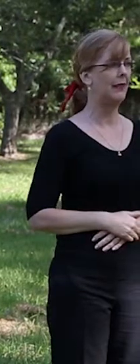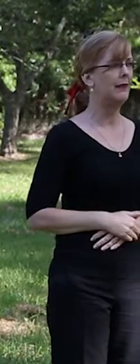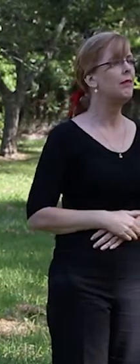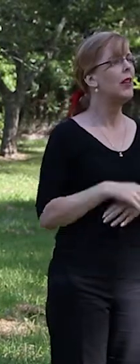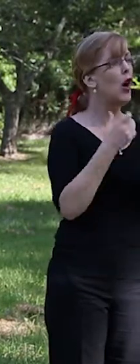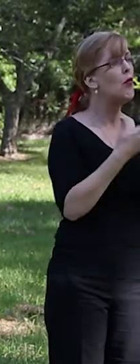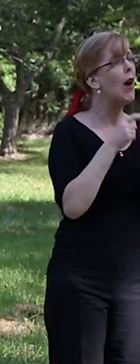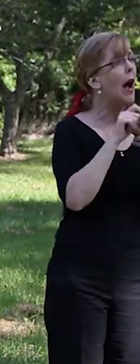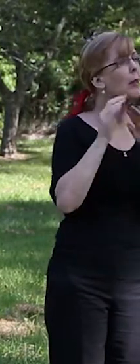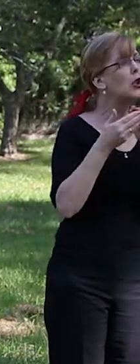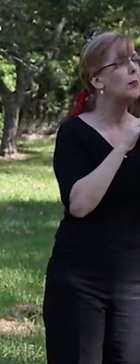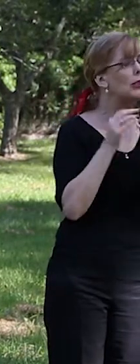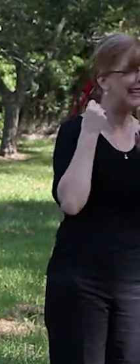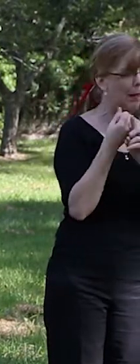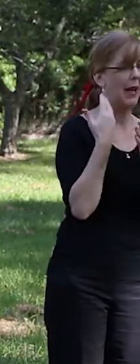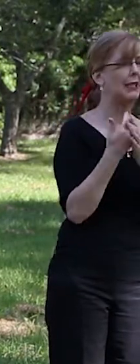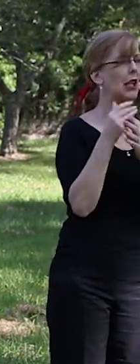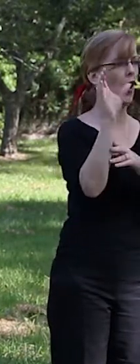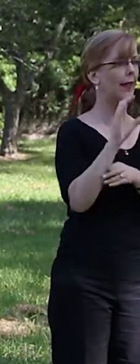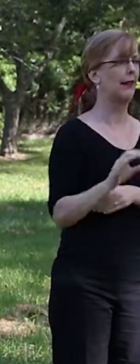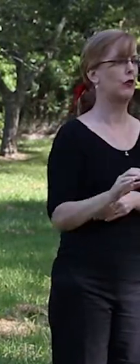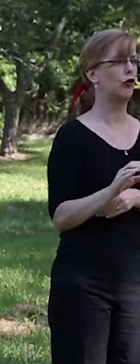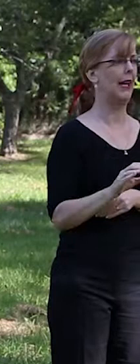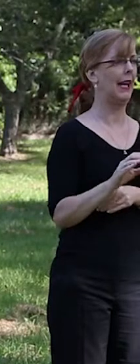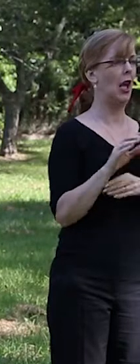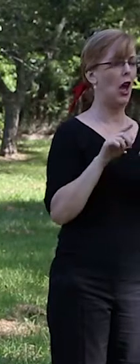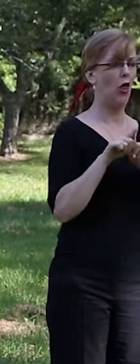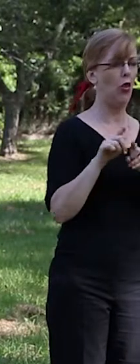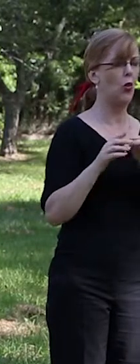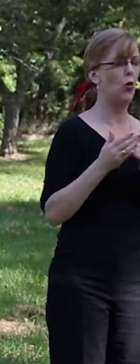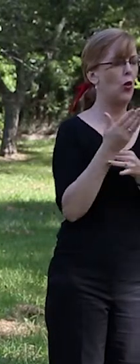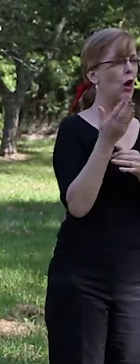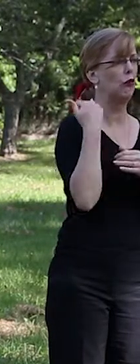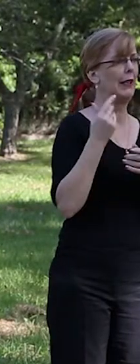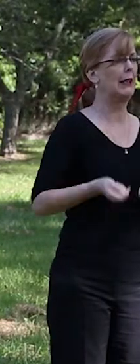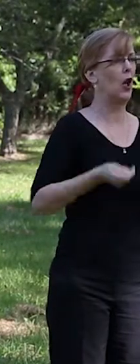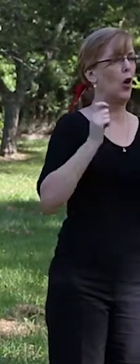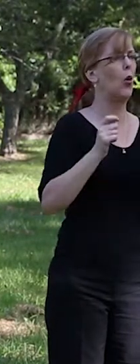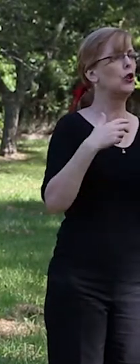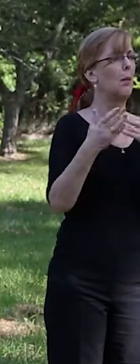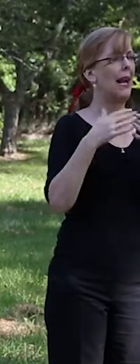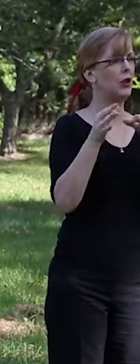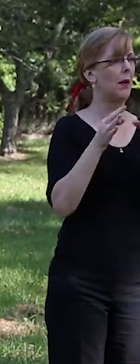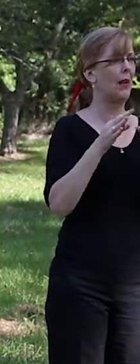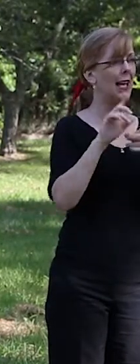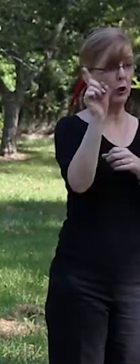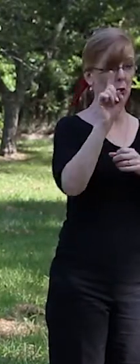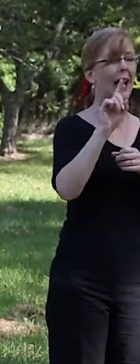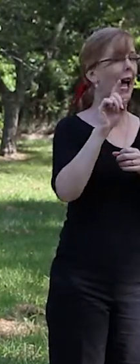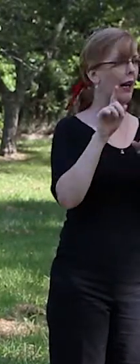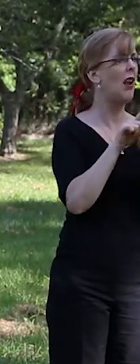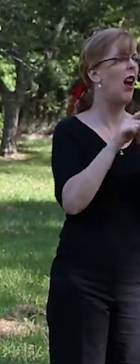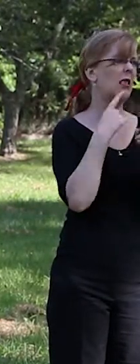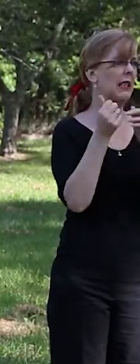community is having an impact on this nation, and through our recent launch of the RAP Impact Measurement Report 2012, today RA have over 360 organisations